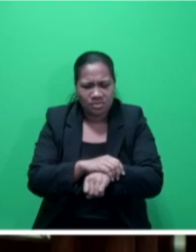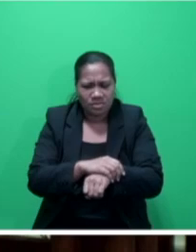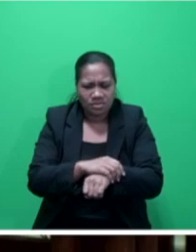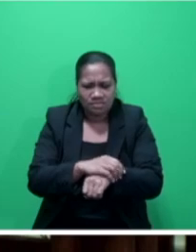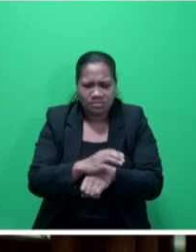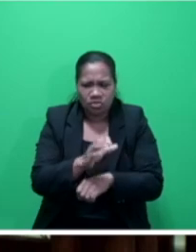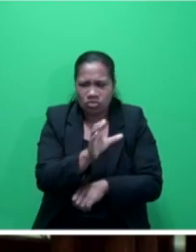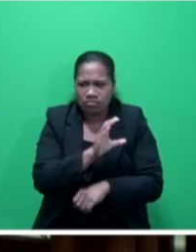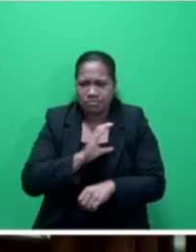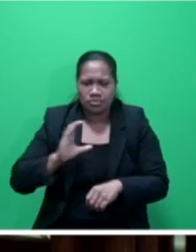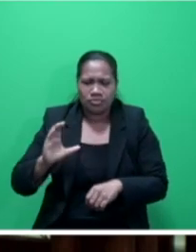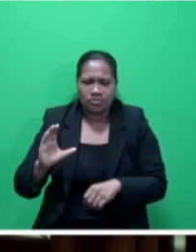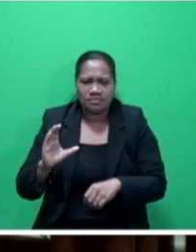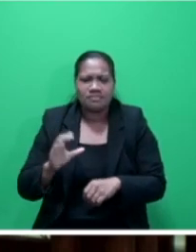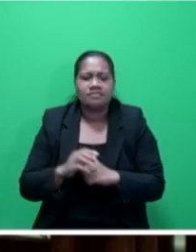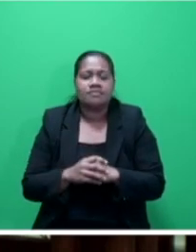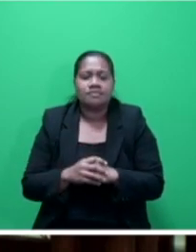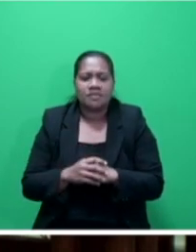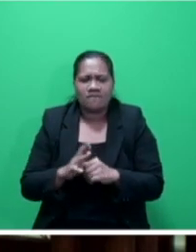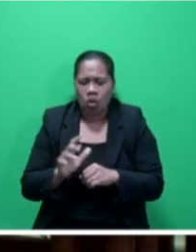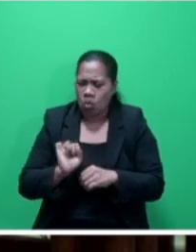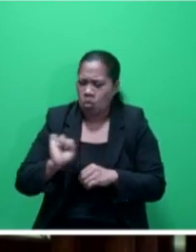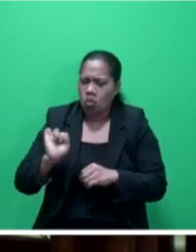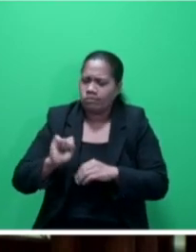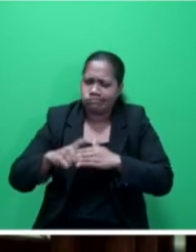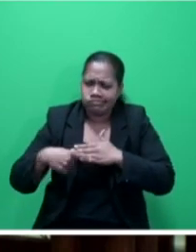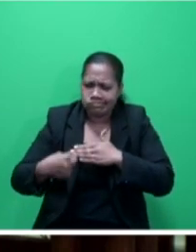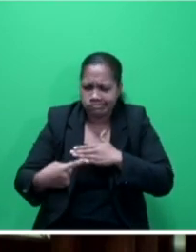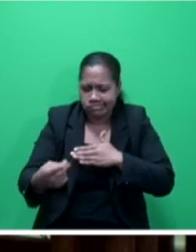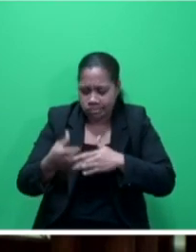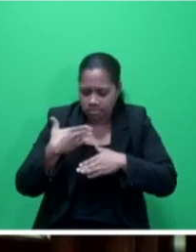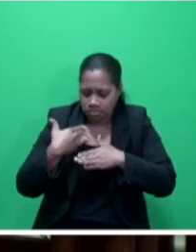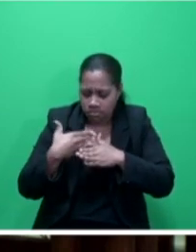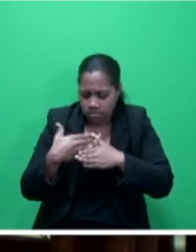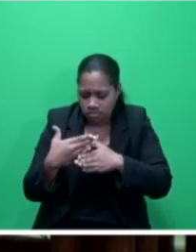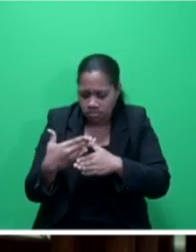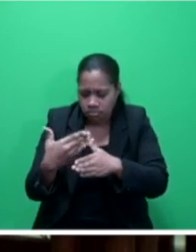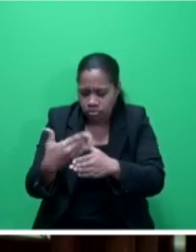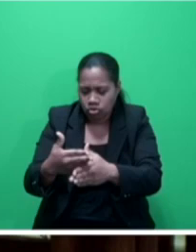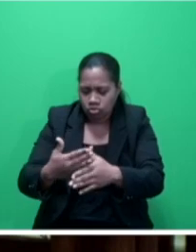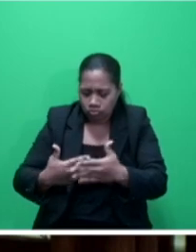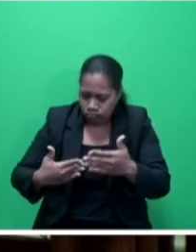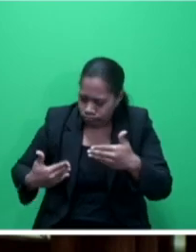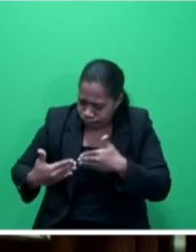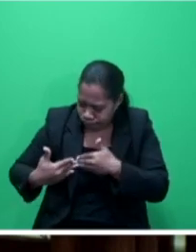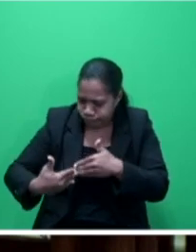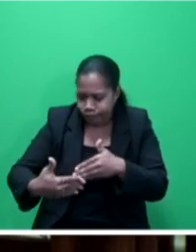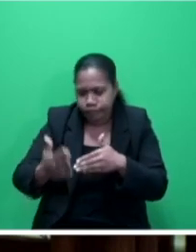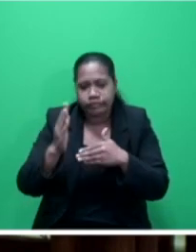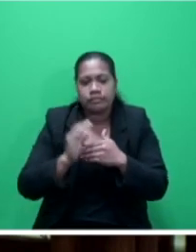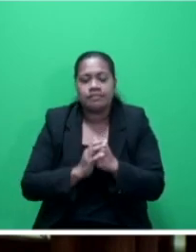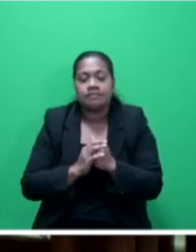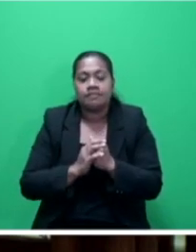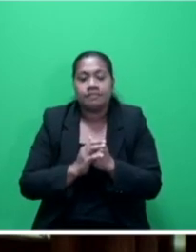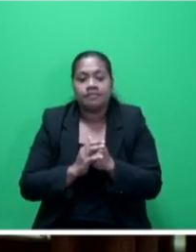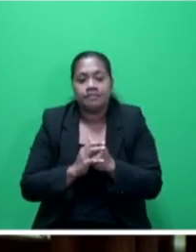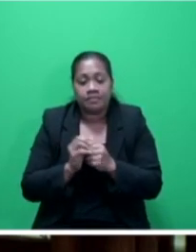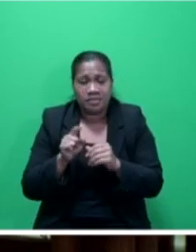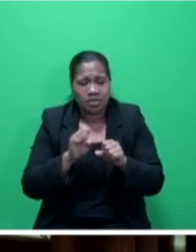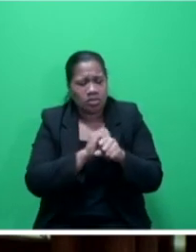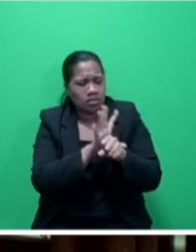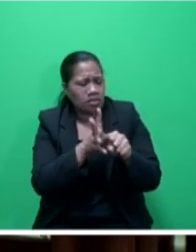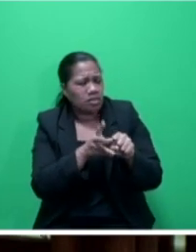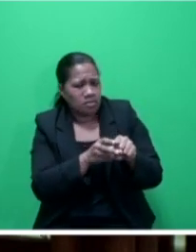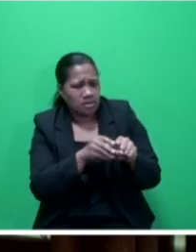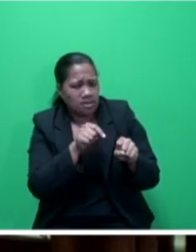continued commitment throughout this period. Apart from the COVID-19 response,